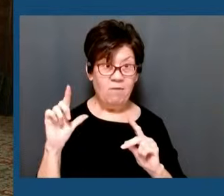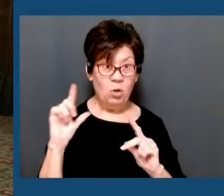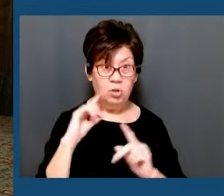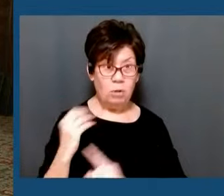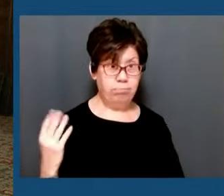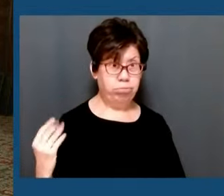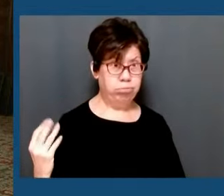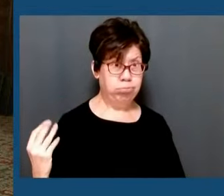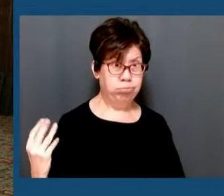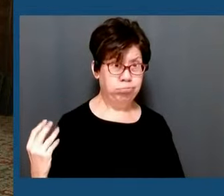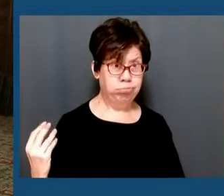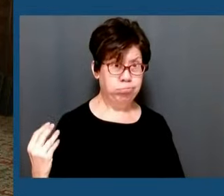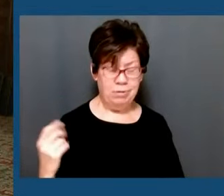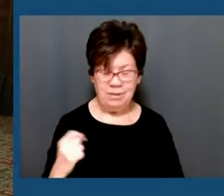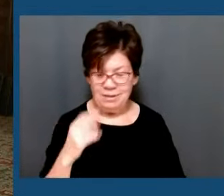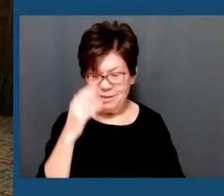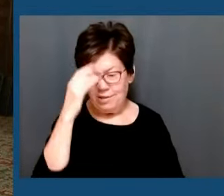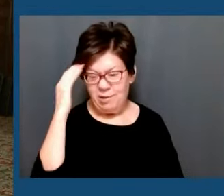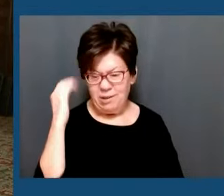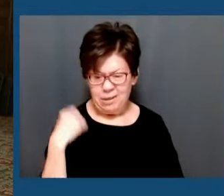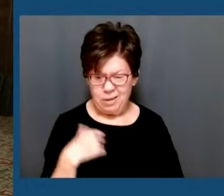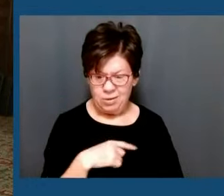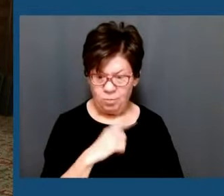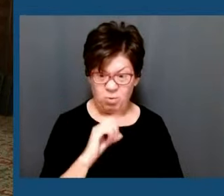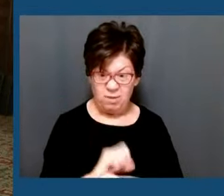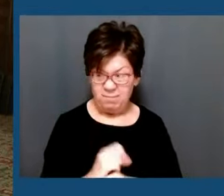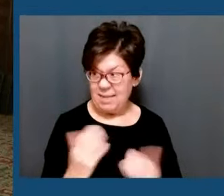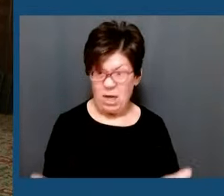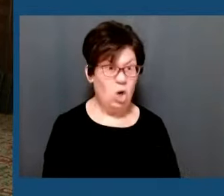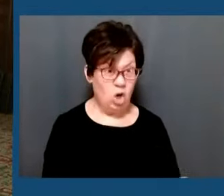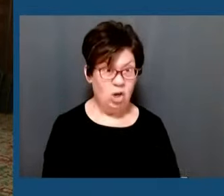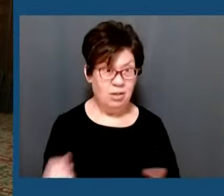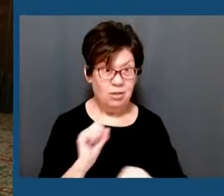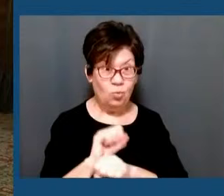what it was. So we were literally right here working on the budget.